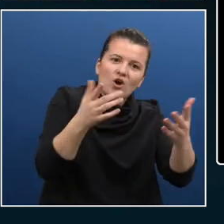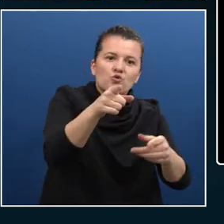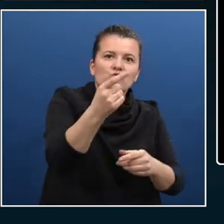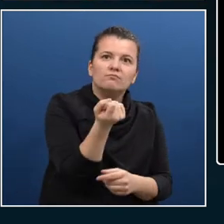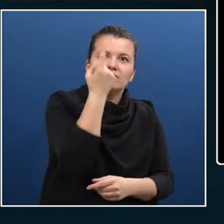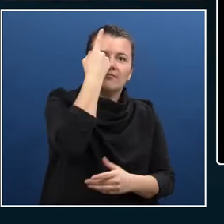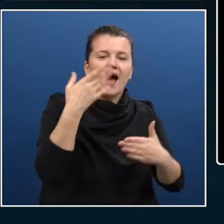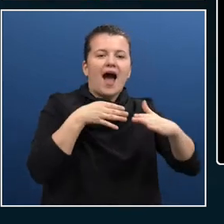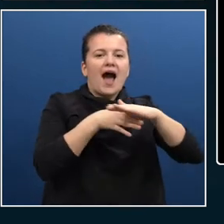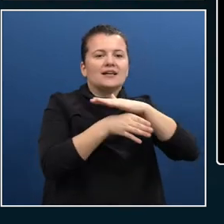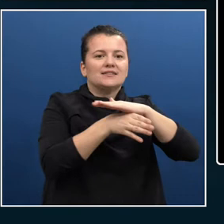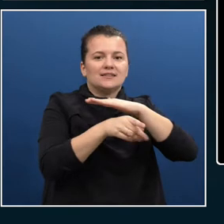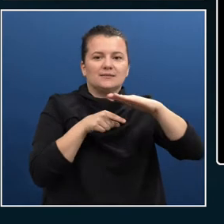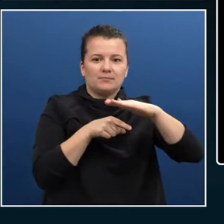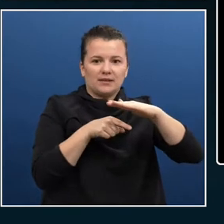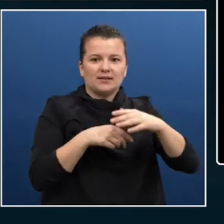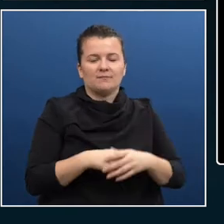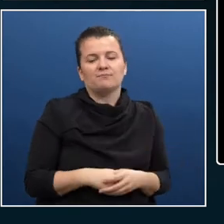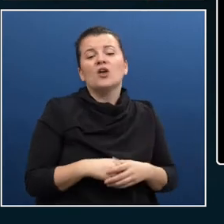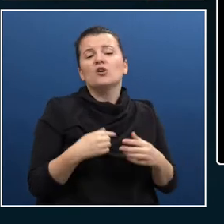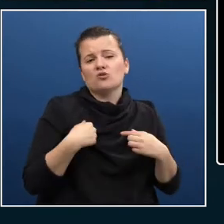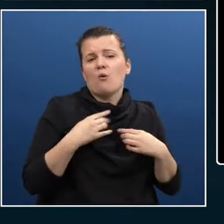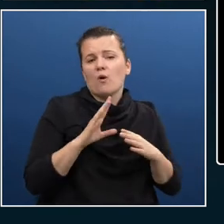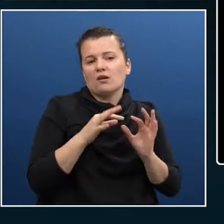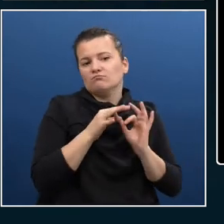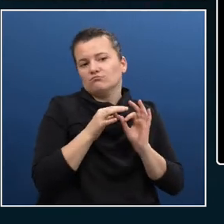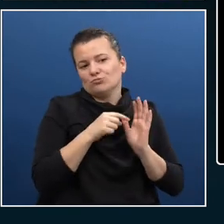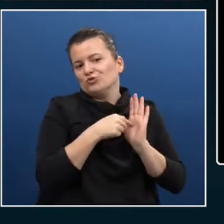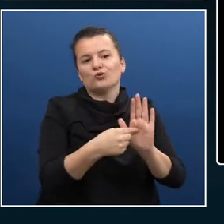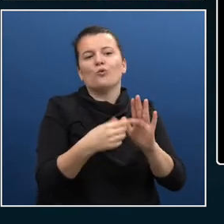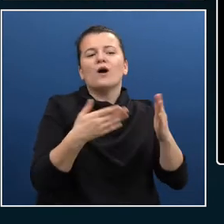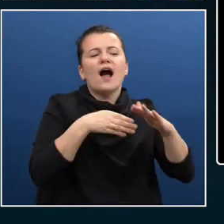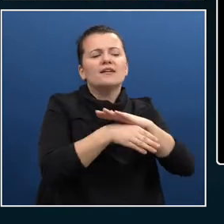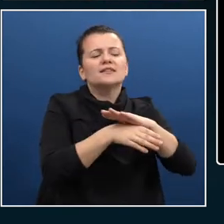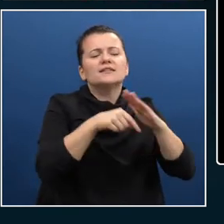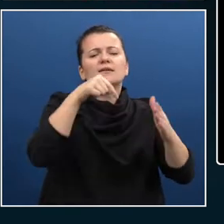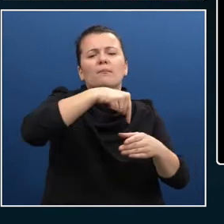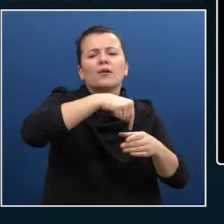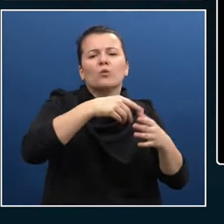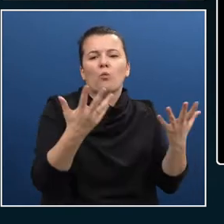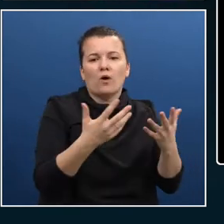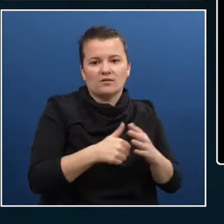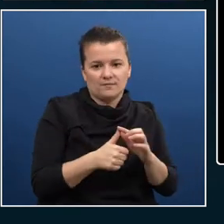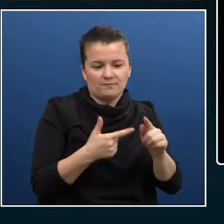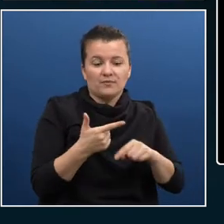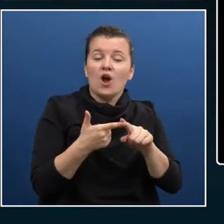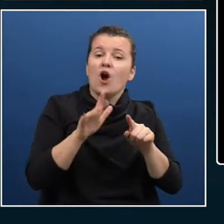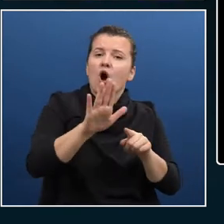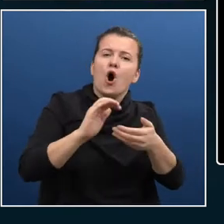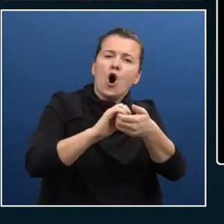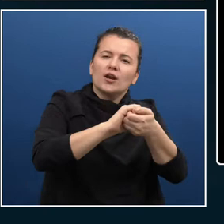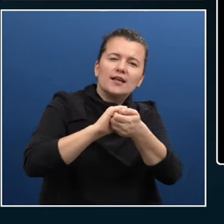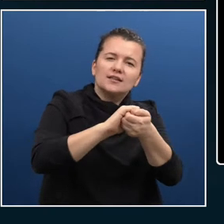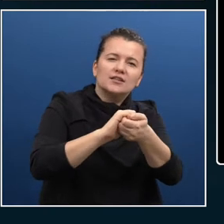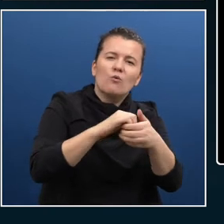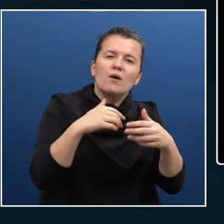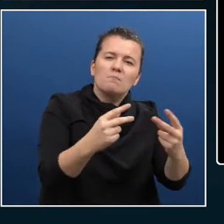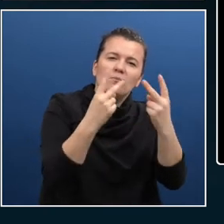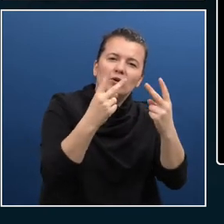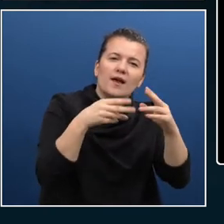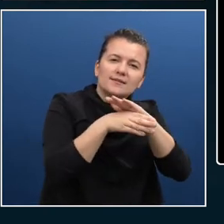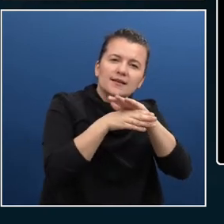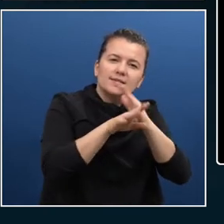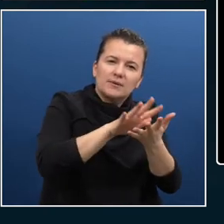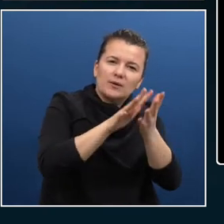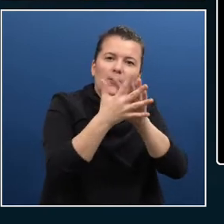undefine accessibility. Then I'm going to understand your organization's unique accessibility motivators. And I'm going show you the difference between a stick